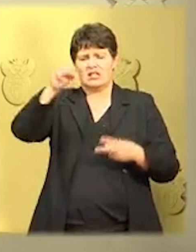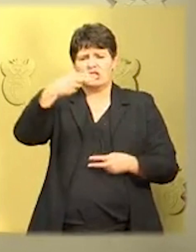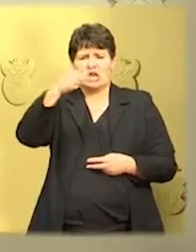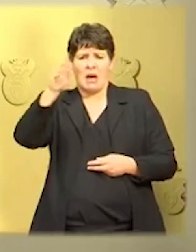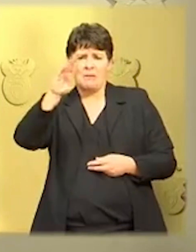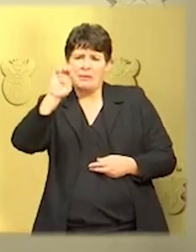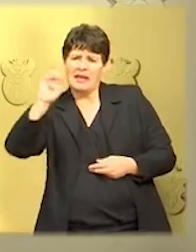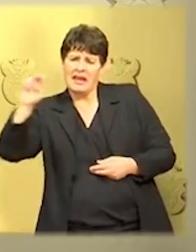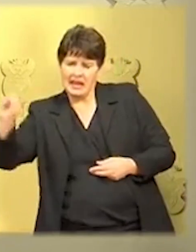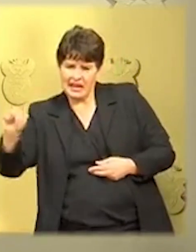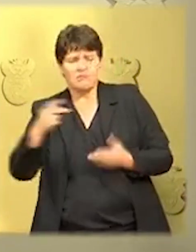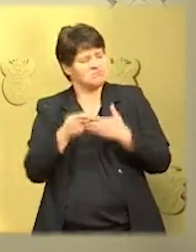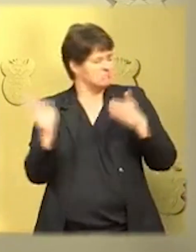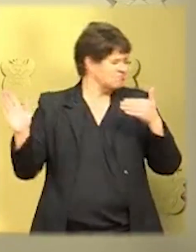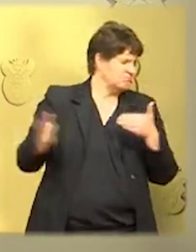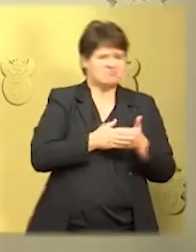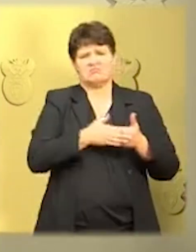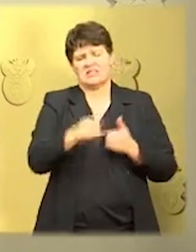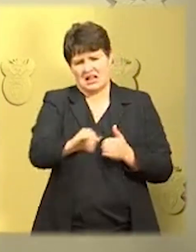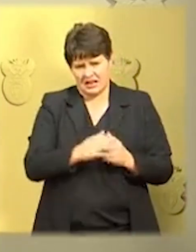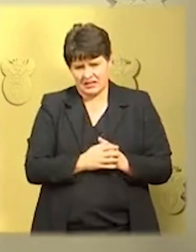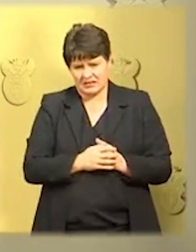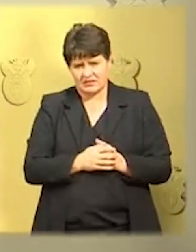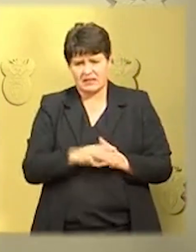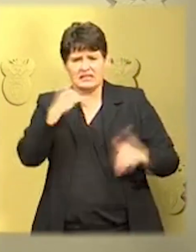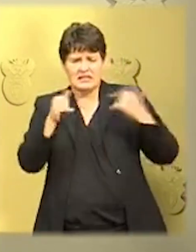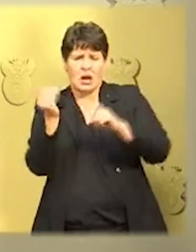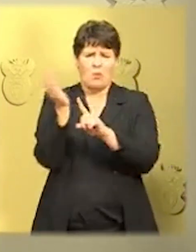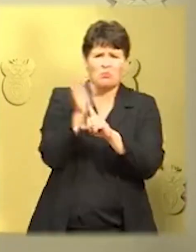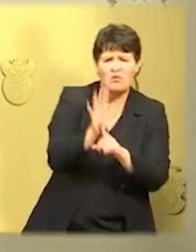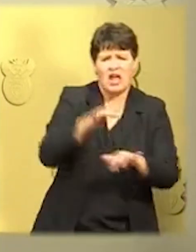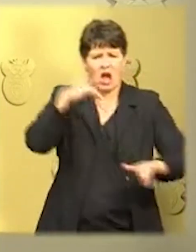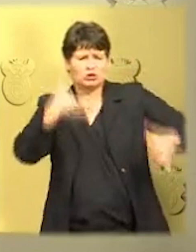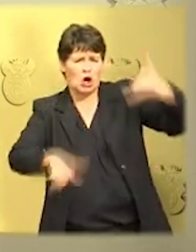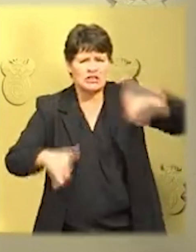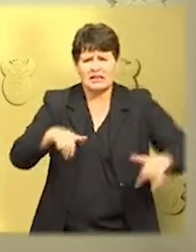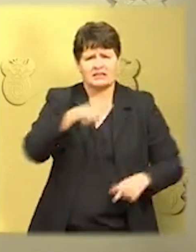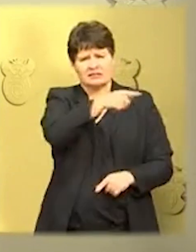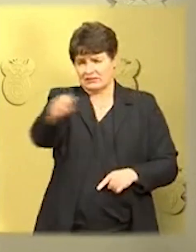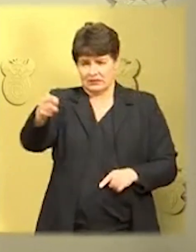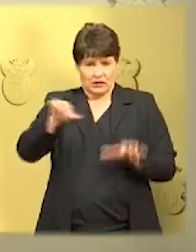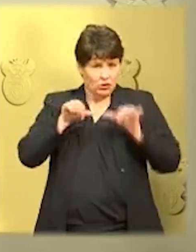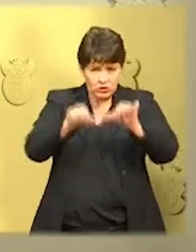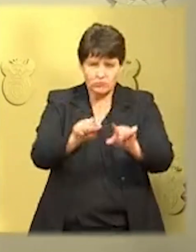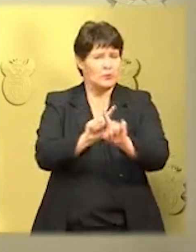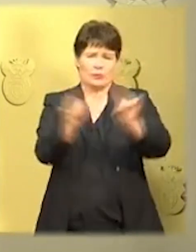entertainment venues, cinemas, theaters and concerts will remain closed.